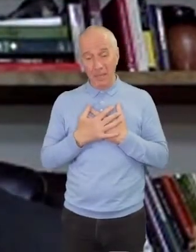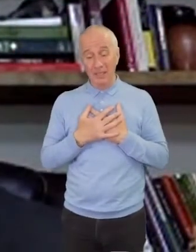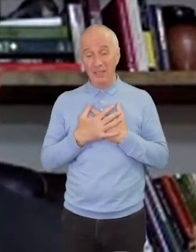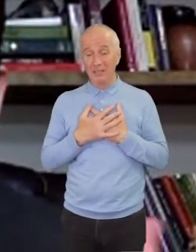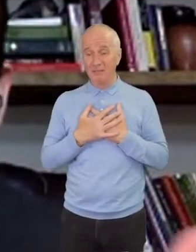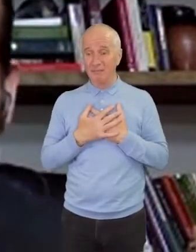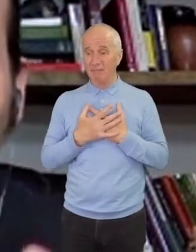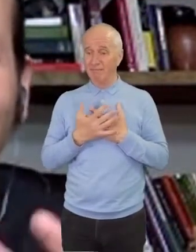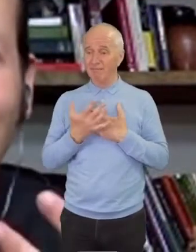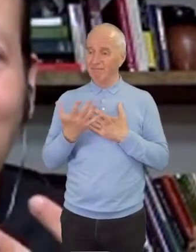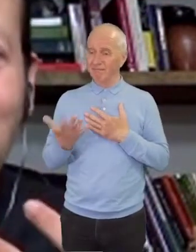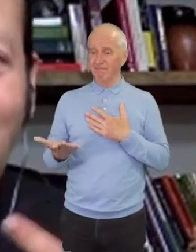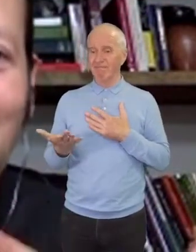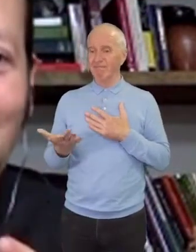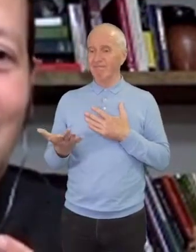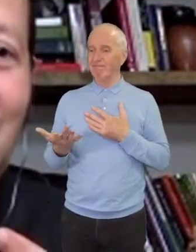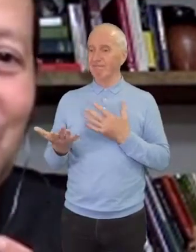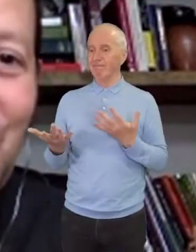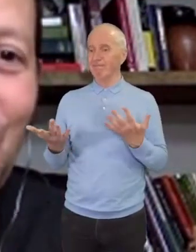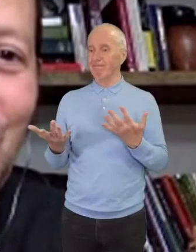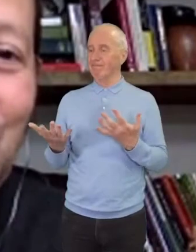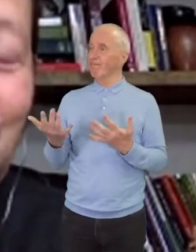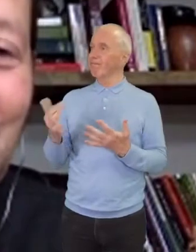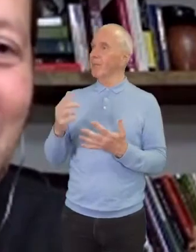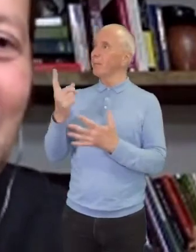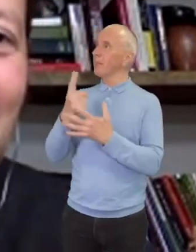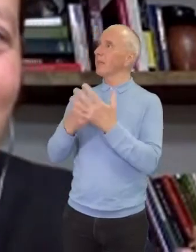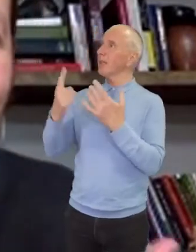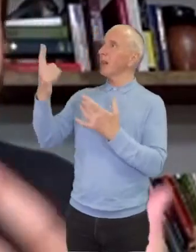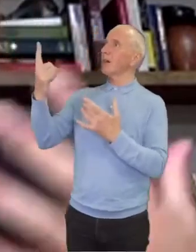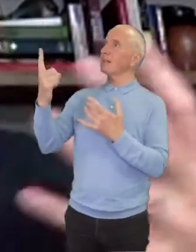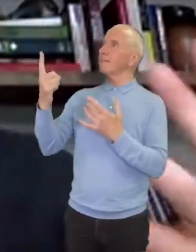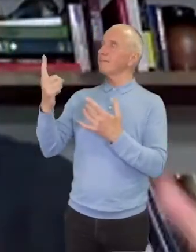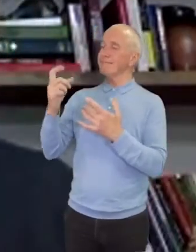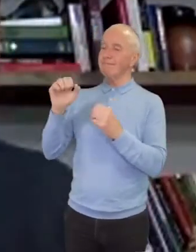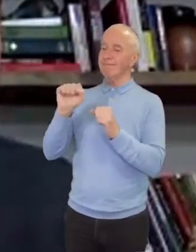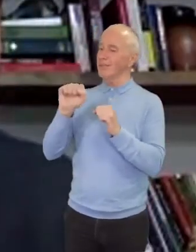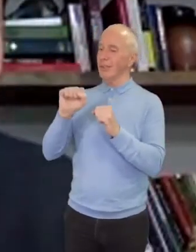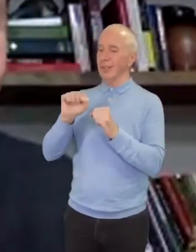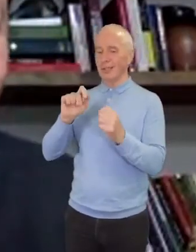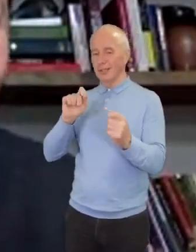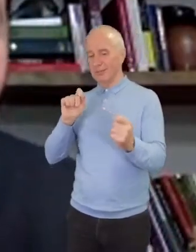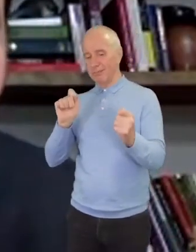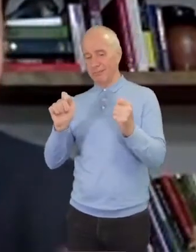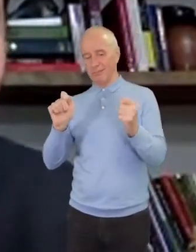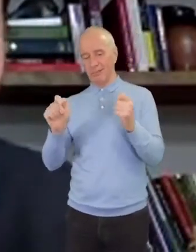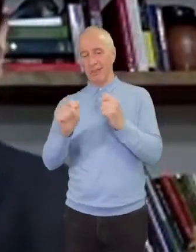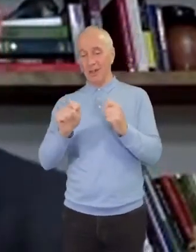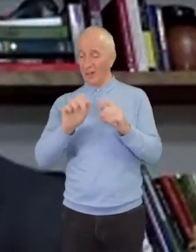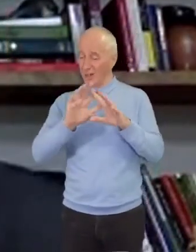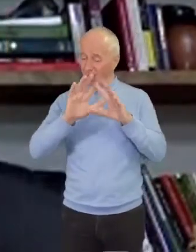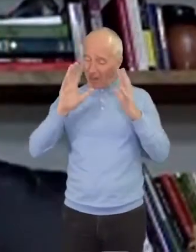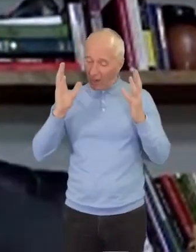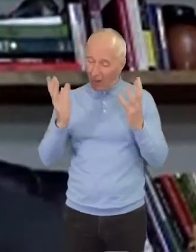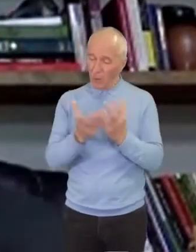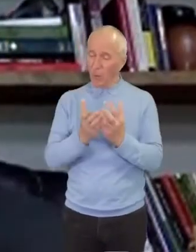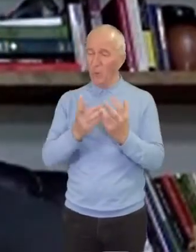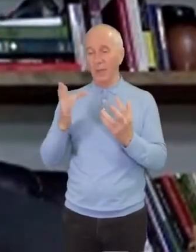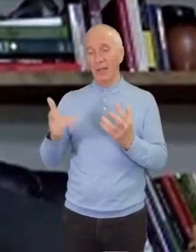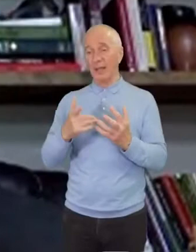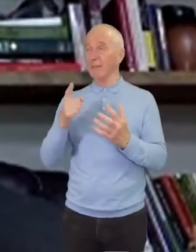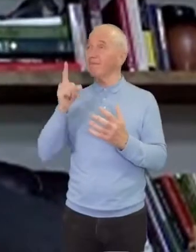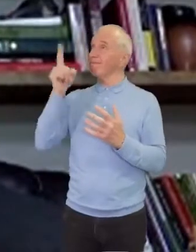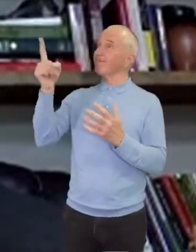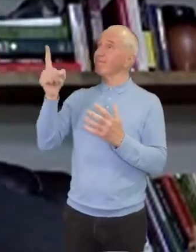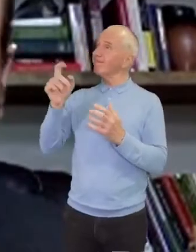then maybe God has not transformed our entire beings into who God wants us to